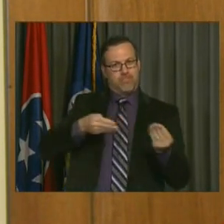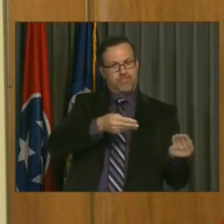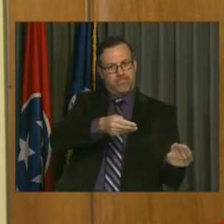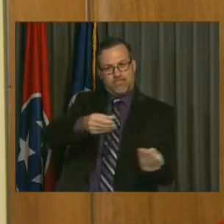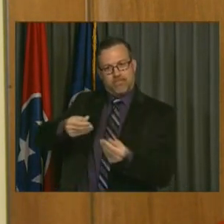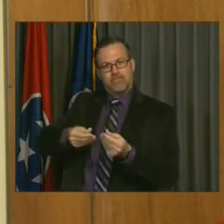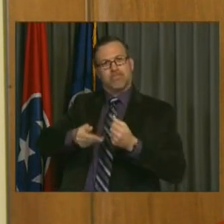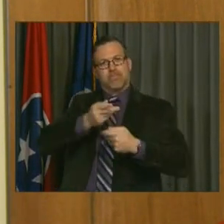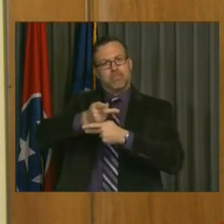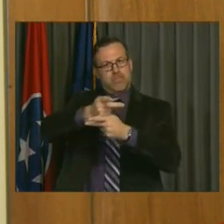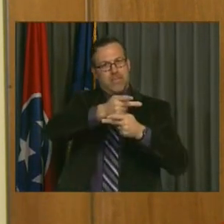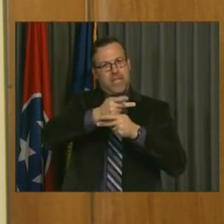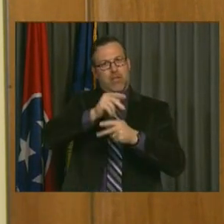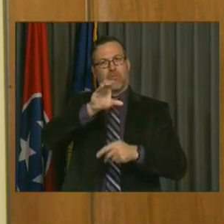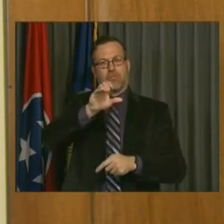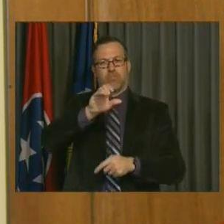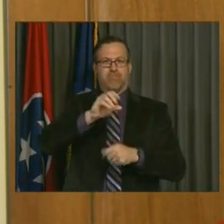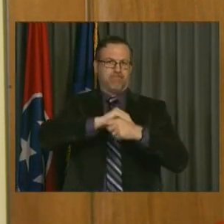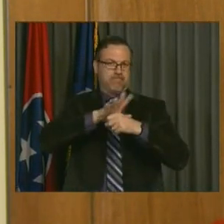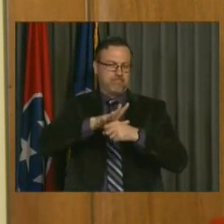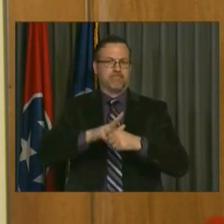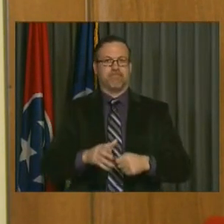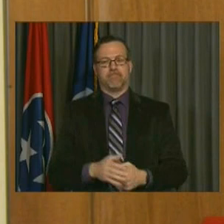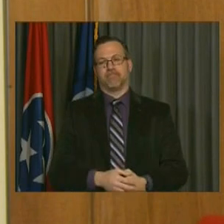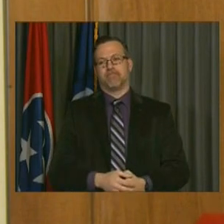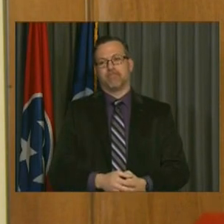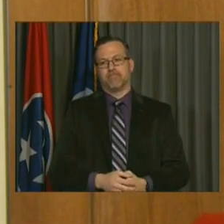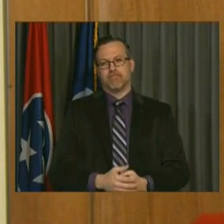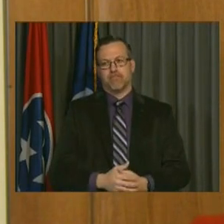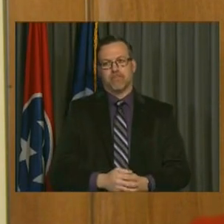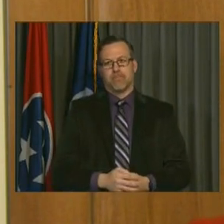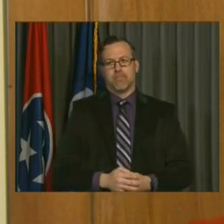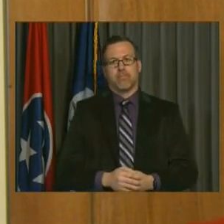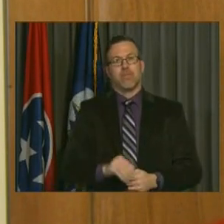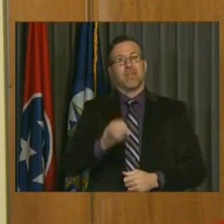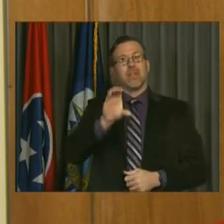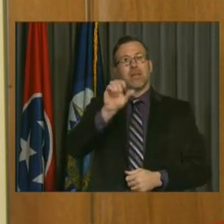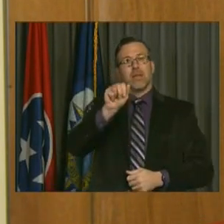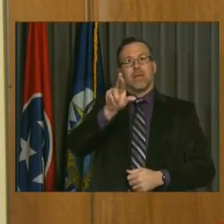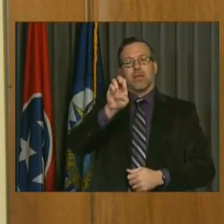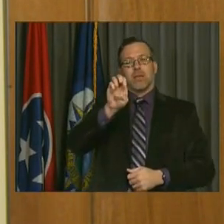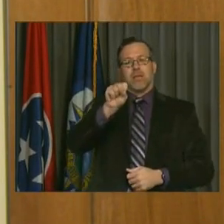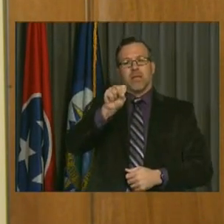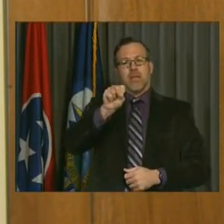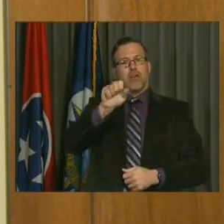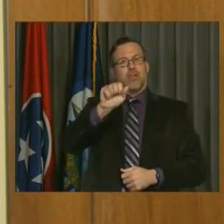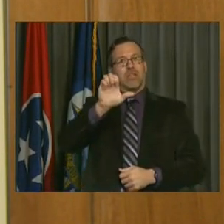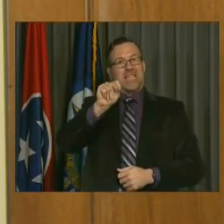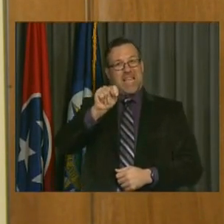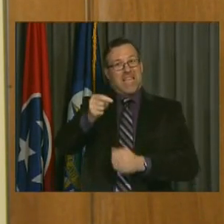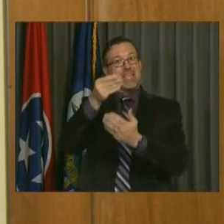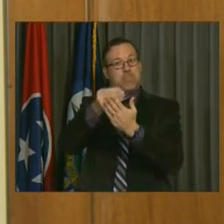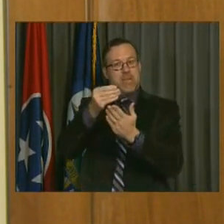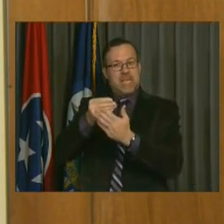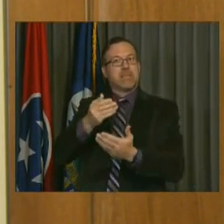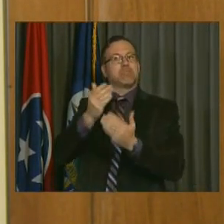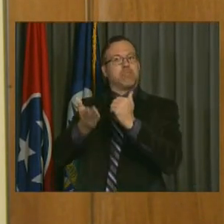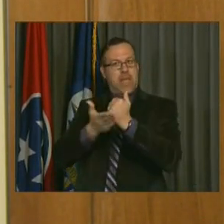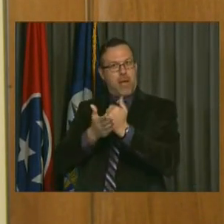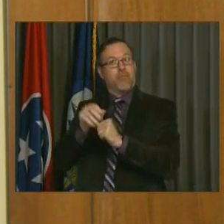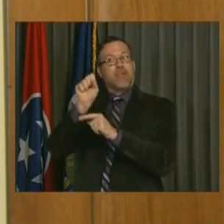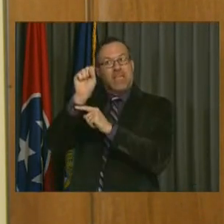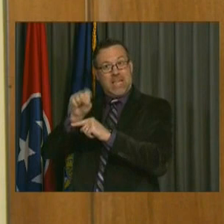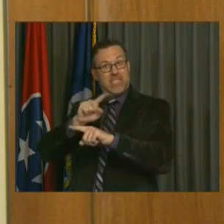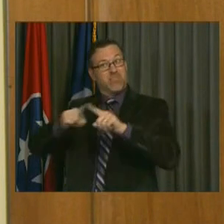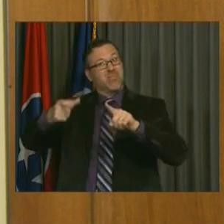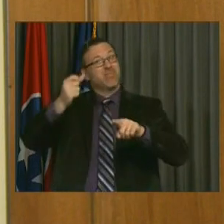incur as we fight this pandemic. What the CARES Act Fund does not do for us is replace the